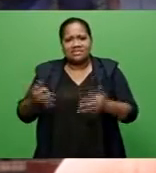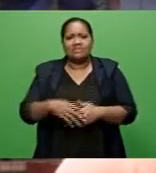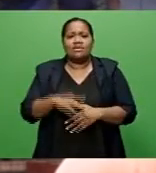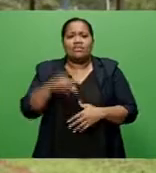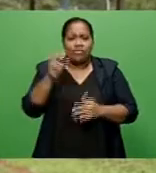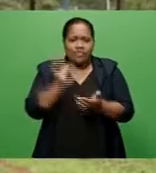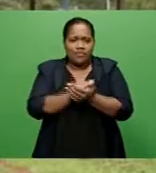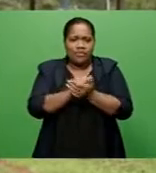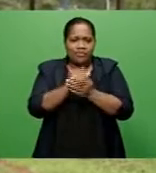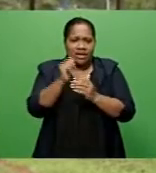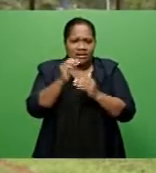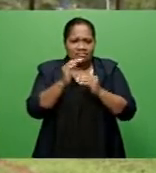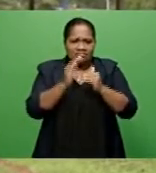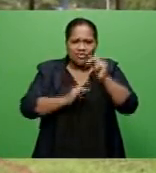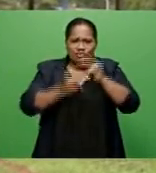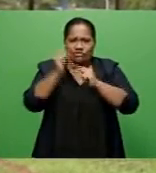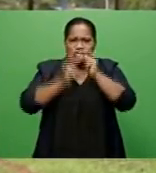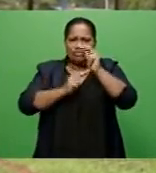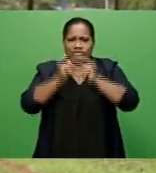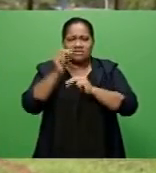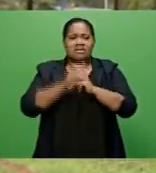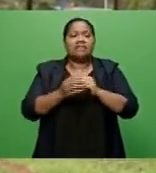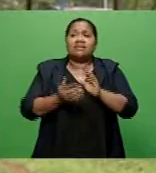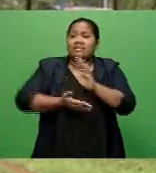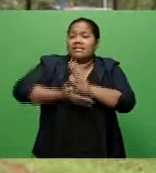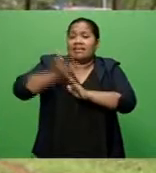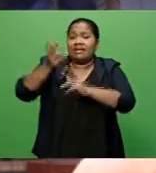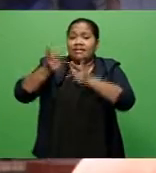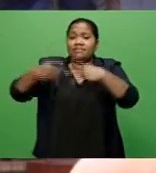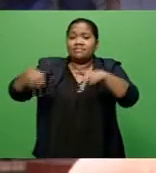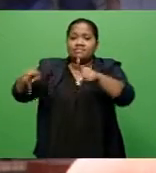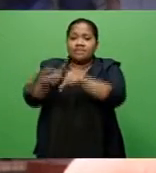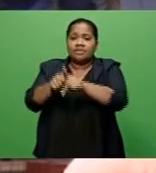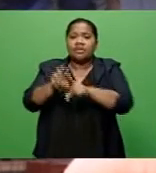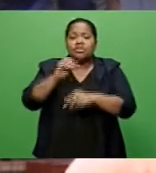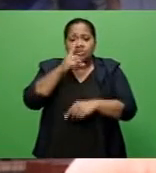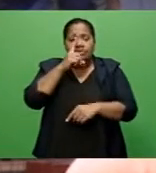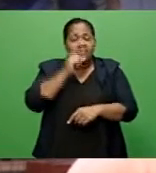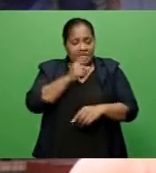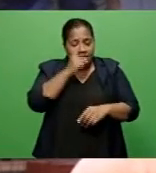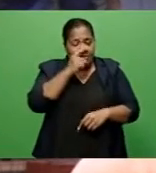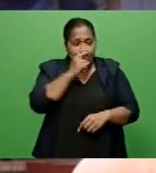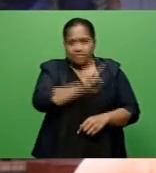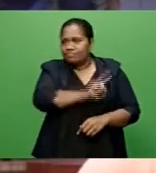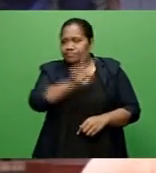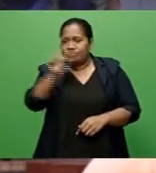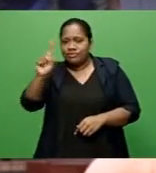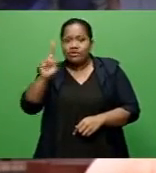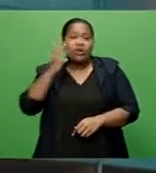proper evacuation center at a higher ground to accommodate the villages in times of a disaster.